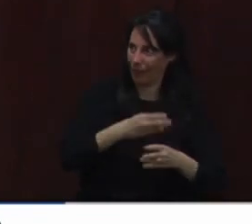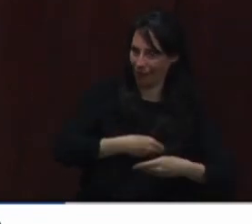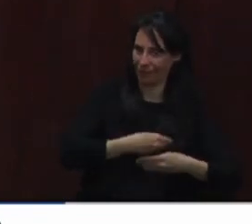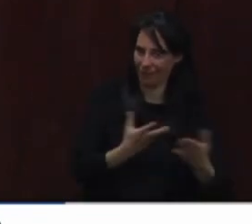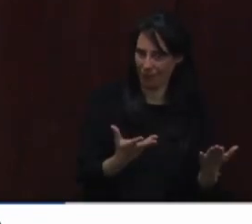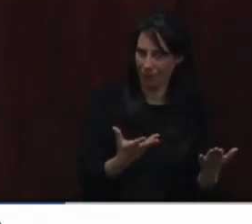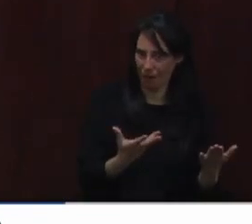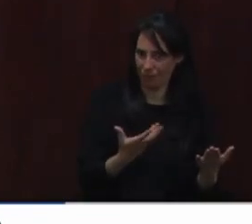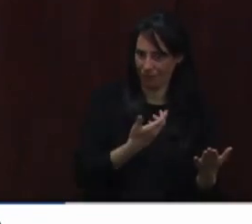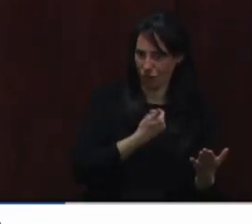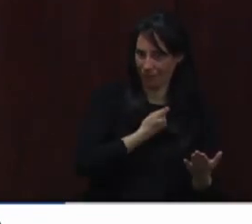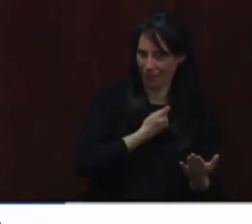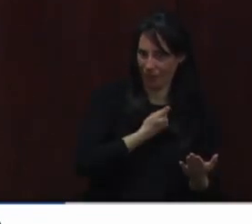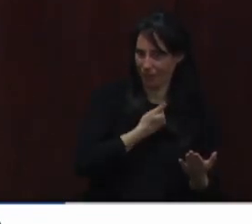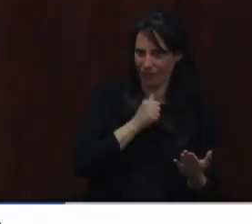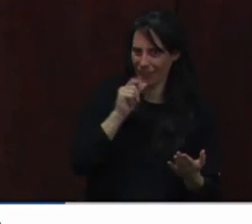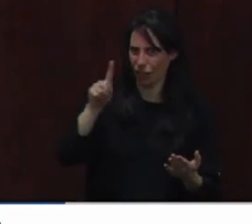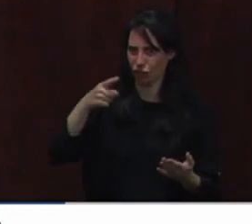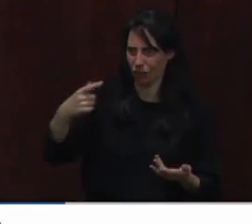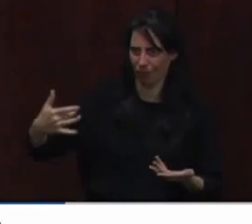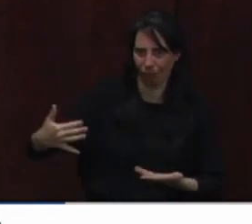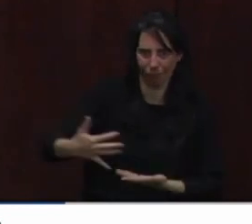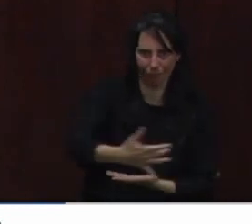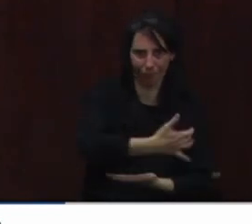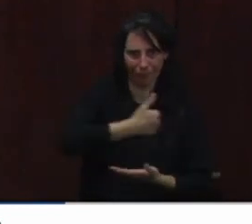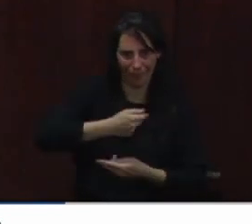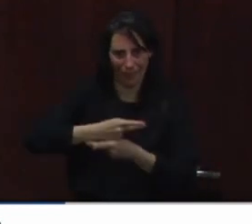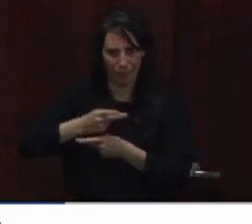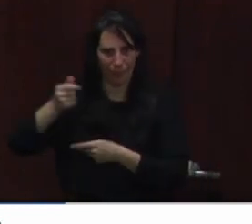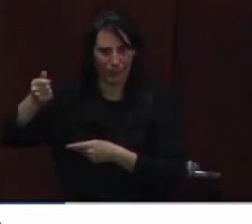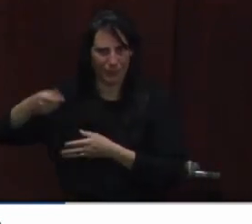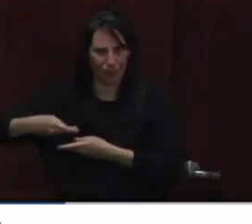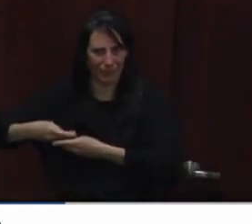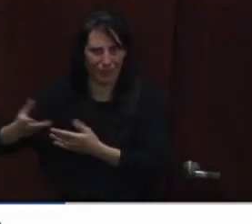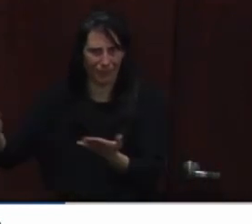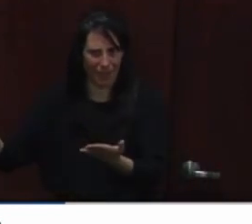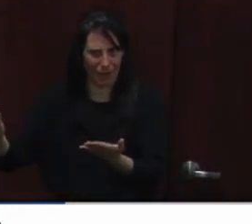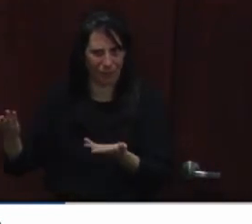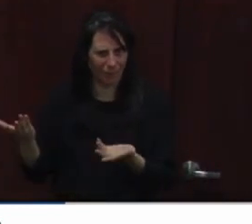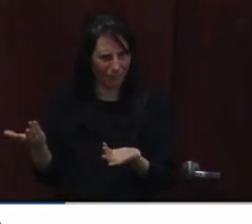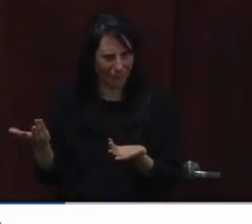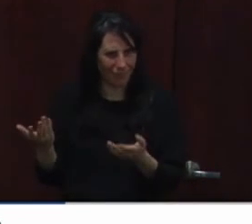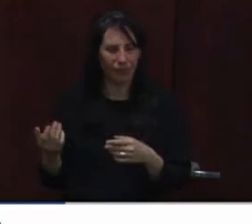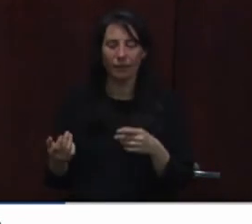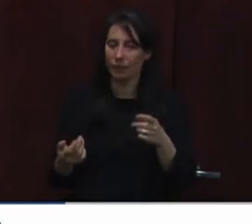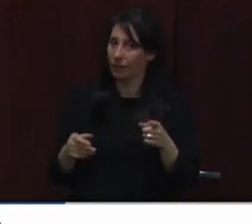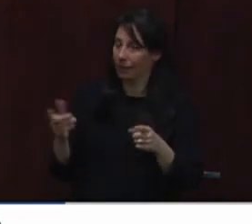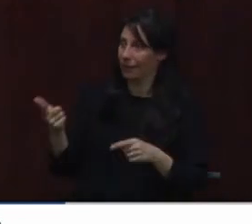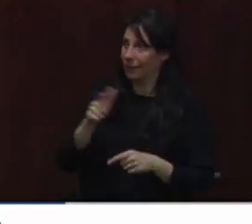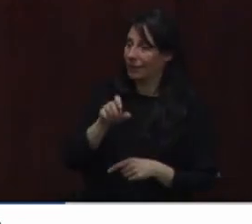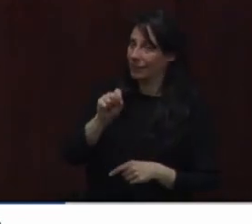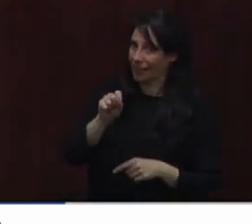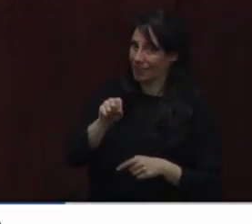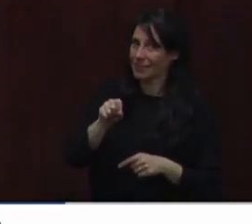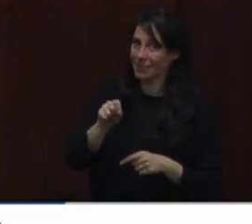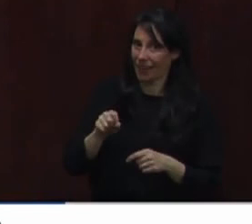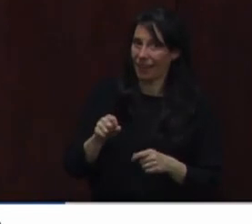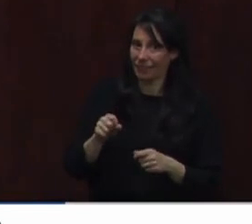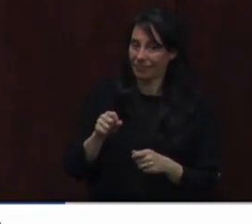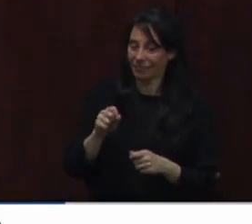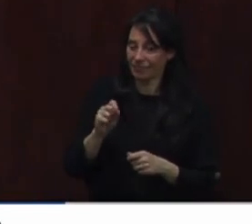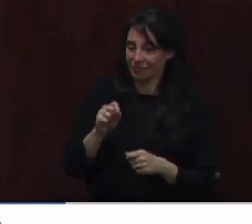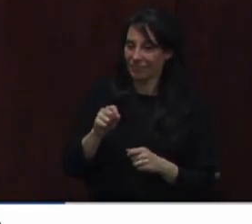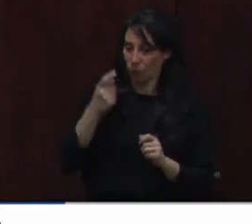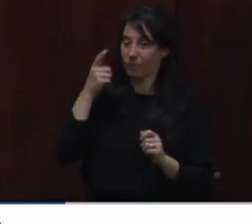vaccines administered yes I think so it was acknowledged today that not just health departments but other vaccine providers really did ramp up their capacity